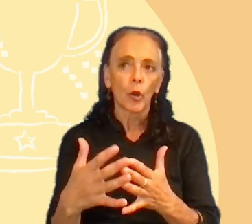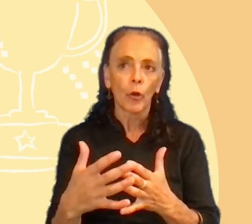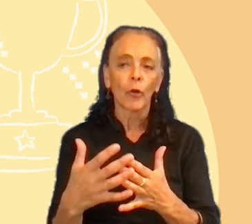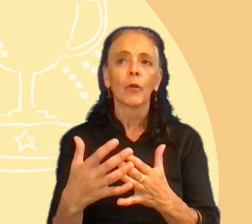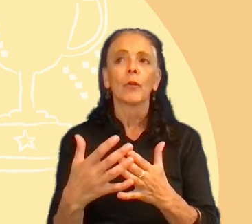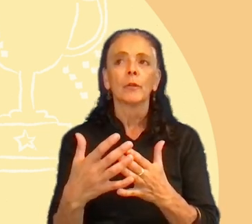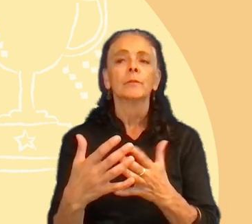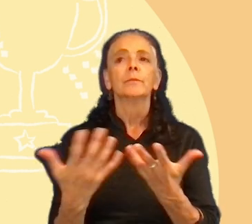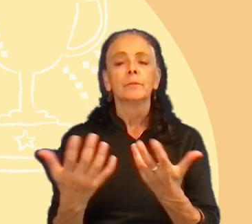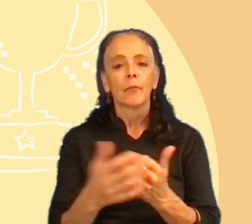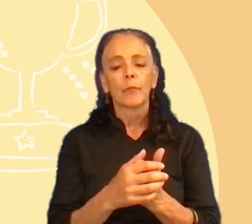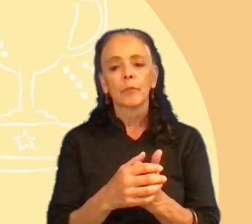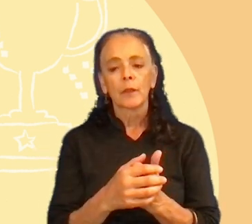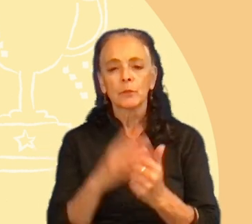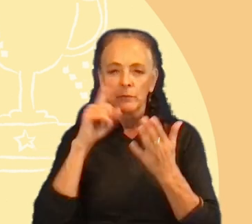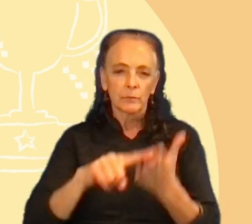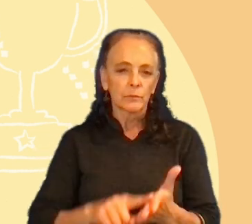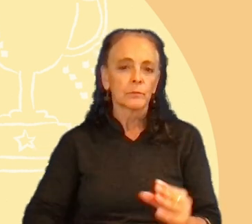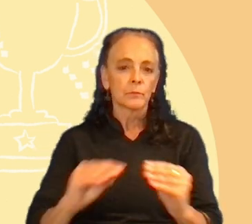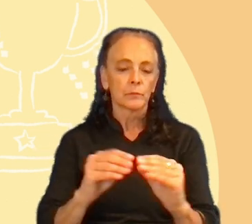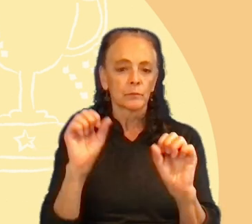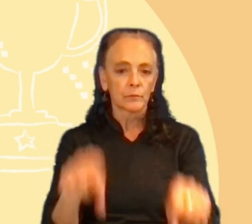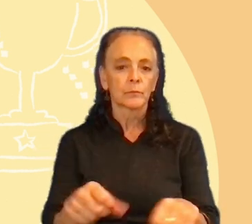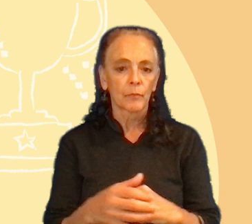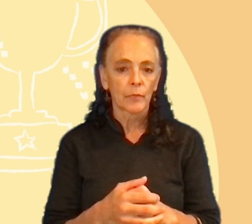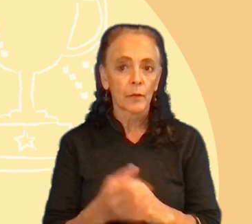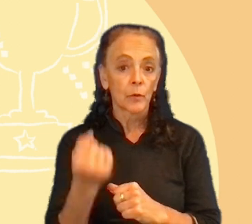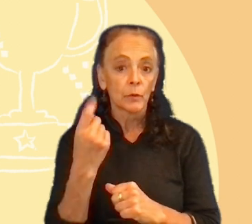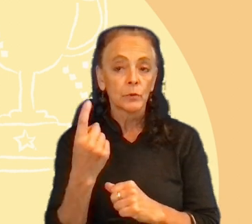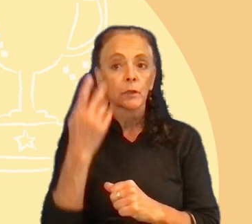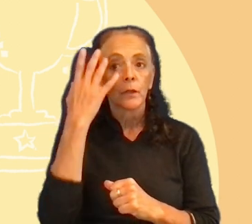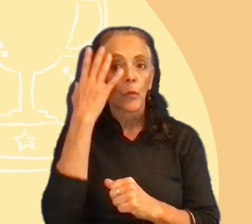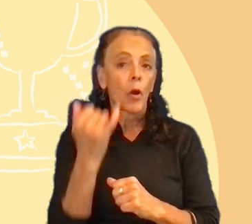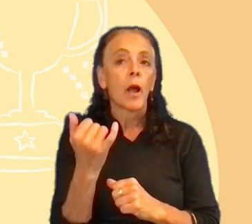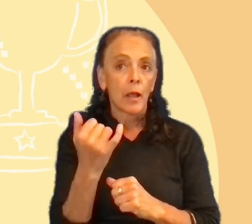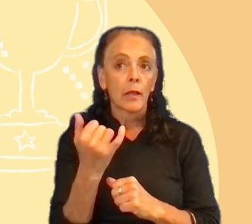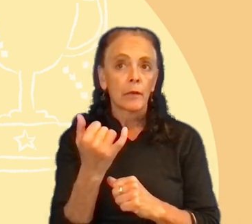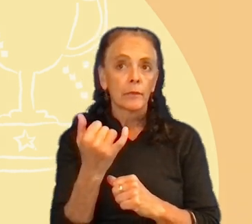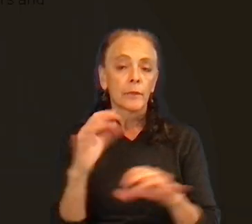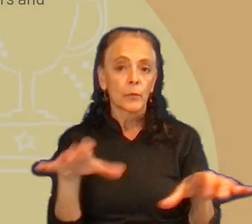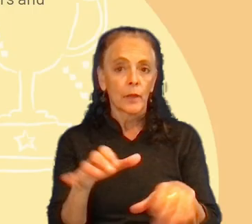also can investigate further and, uh, understand the reason of this, this value.